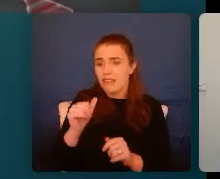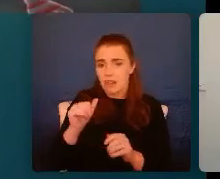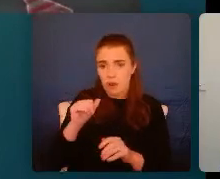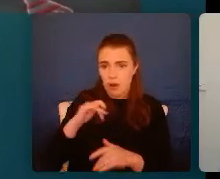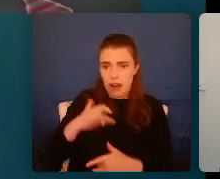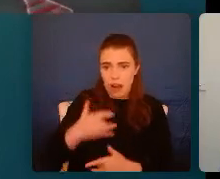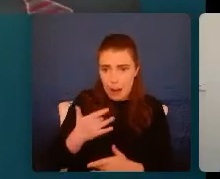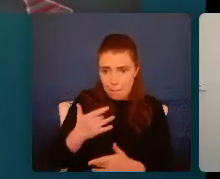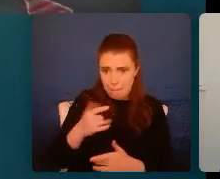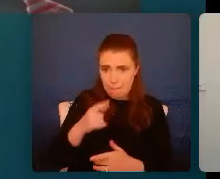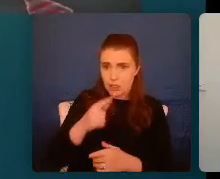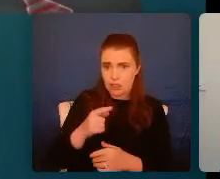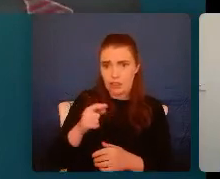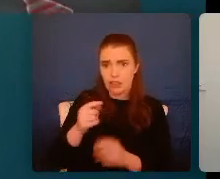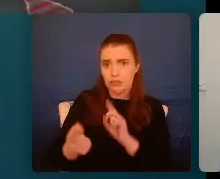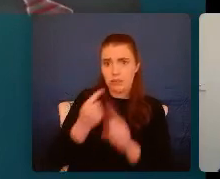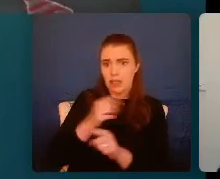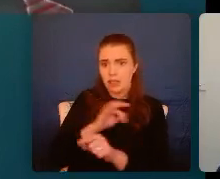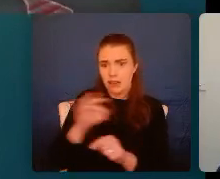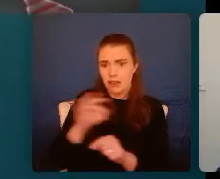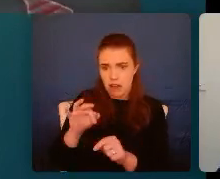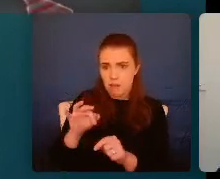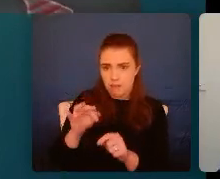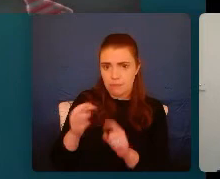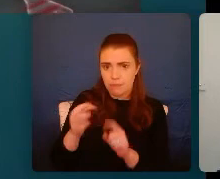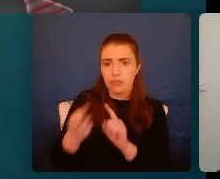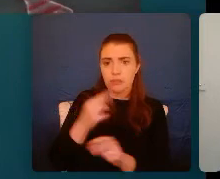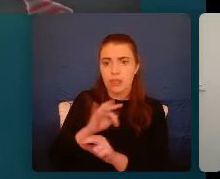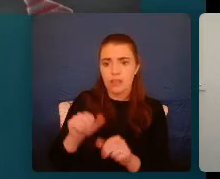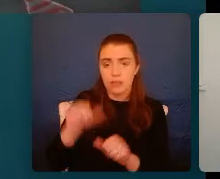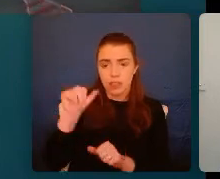absence of response from adults can activate the stress response system.